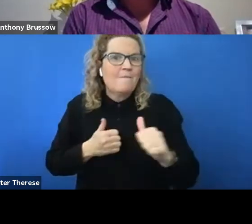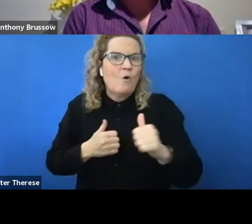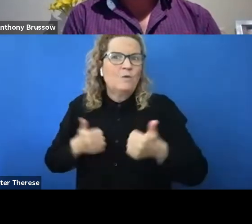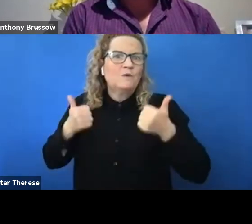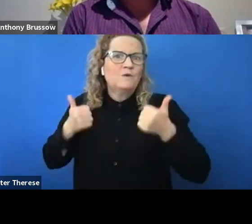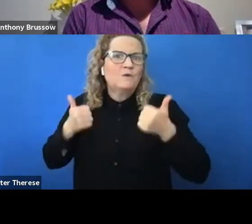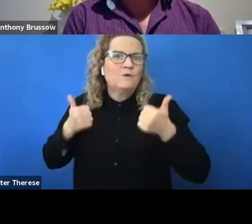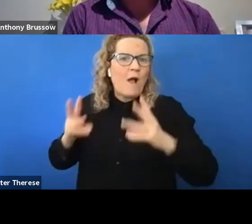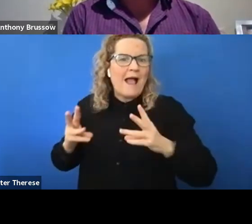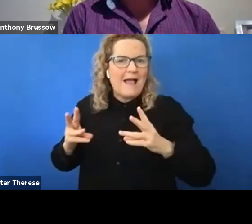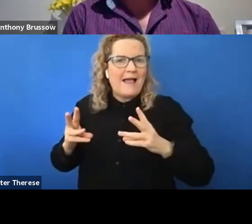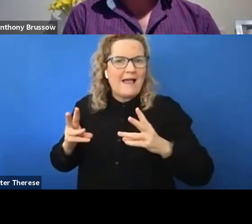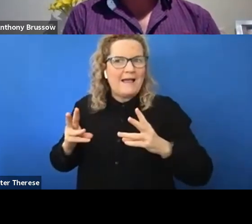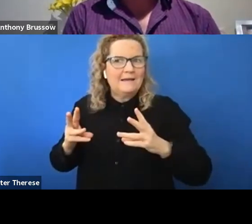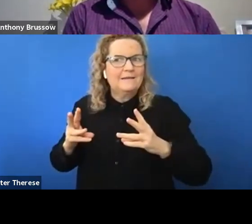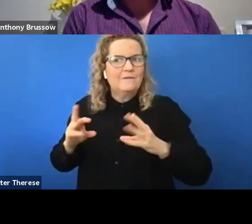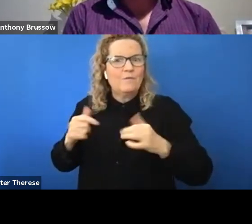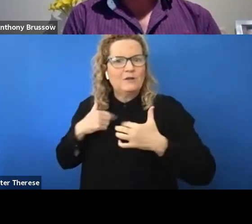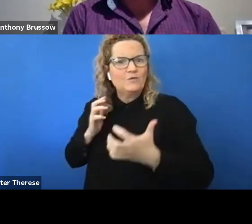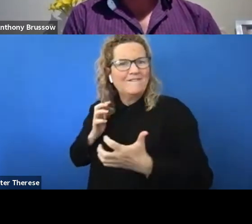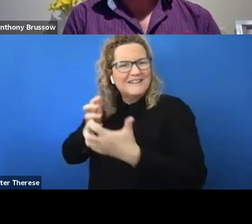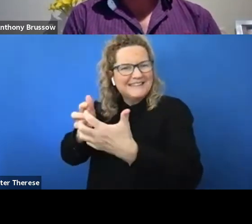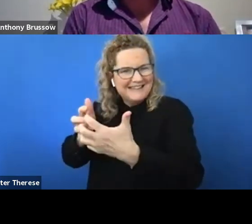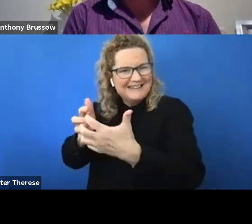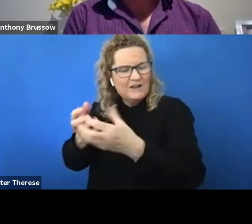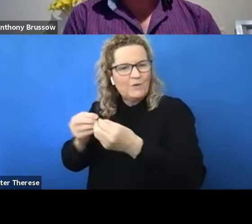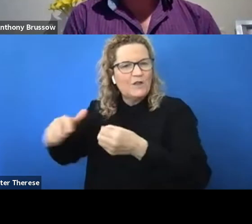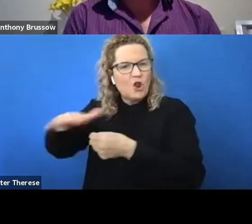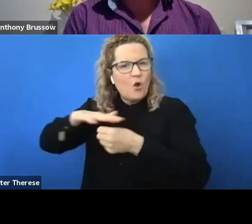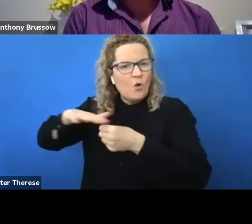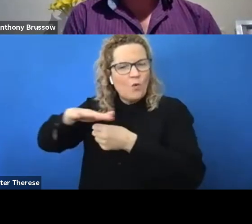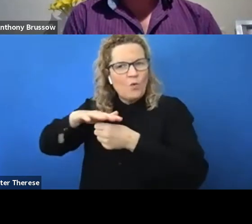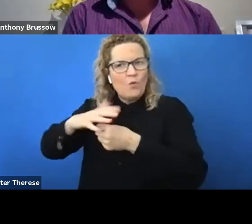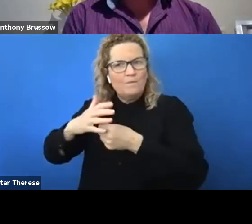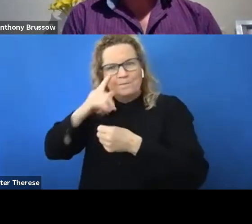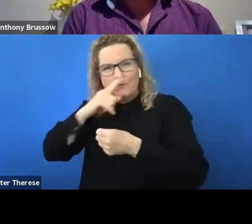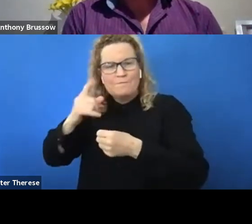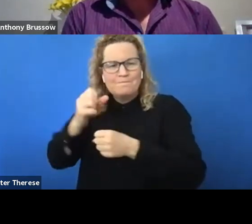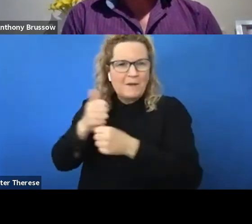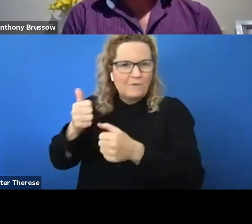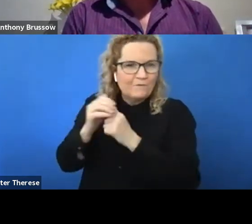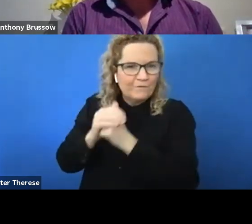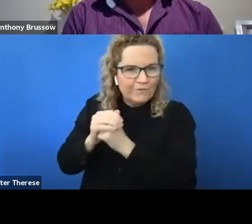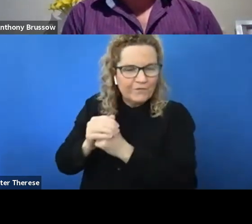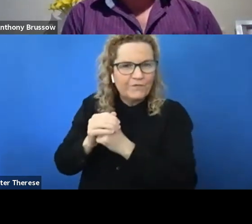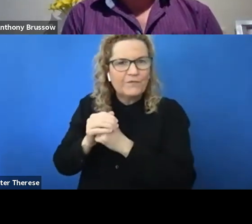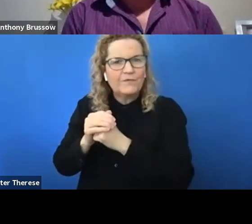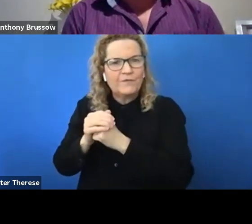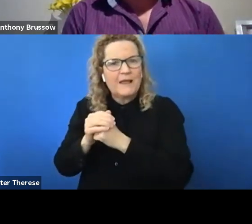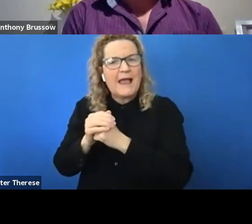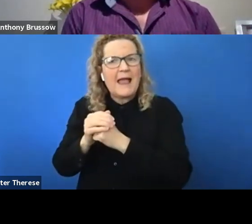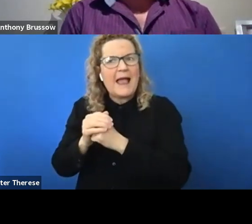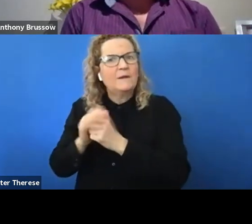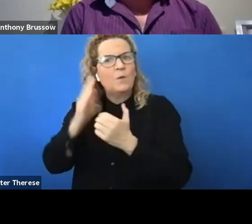to make me fit in with the local, making friends and accepting the wide school community.